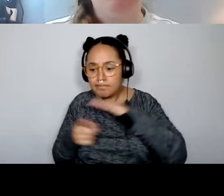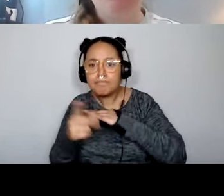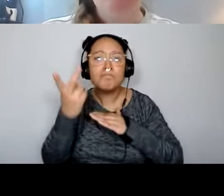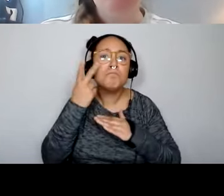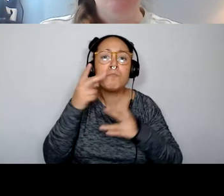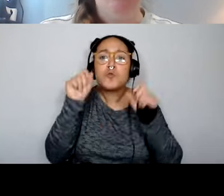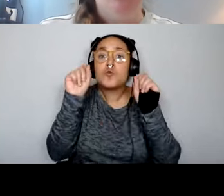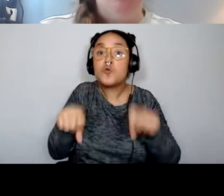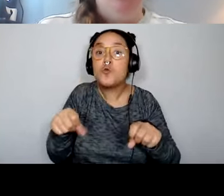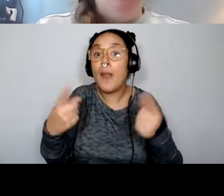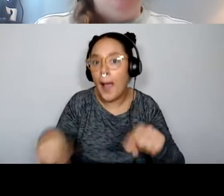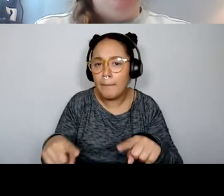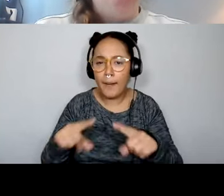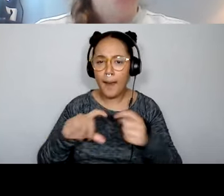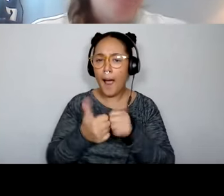be.